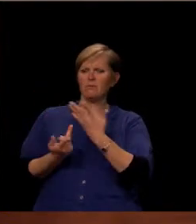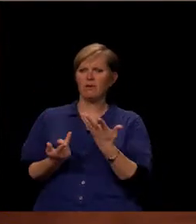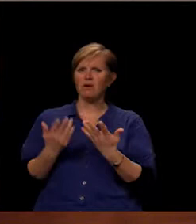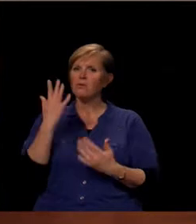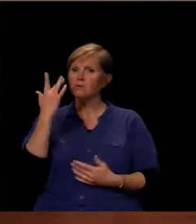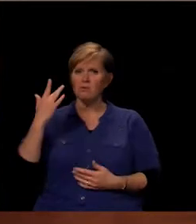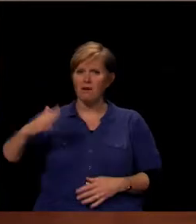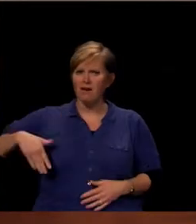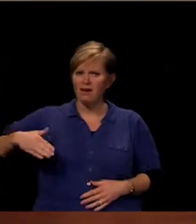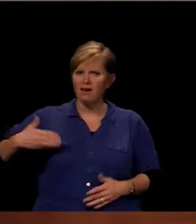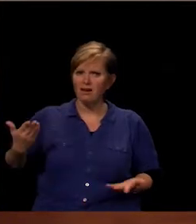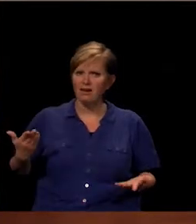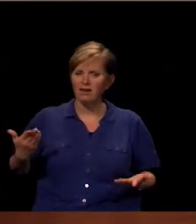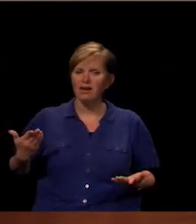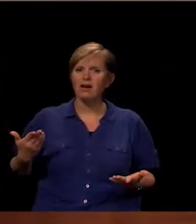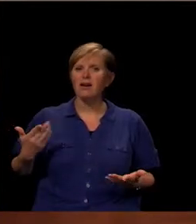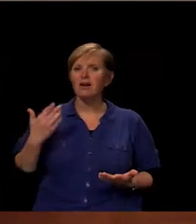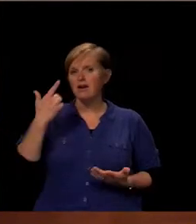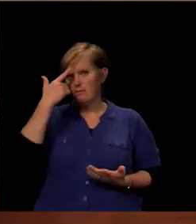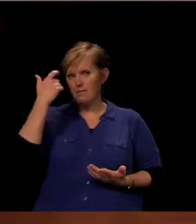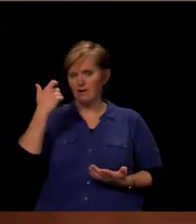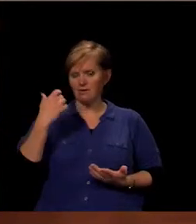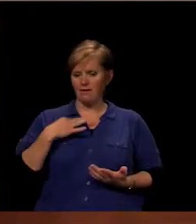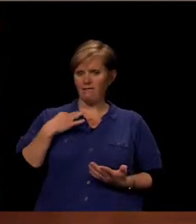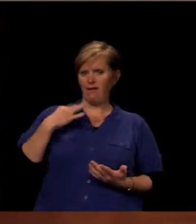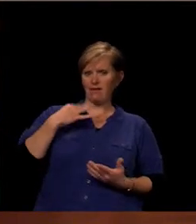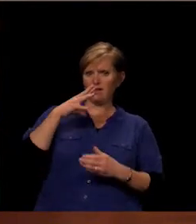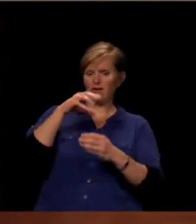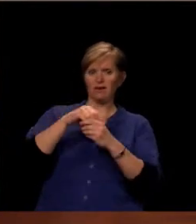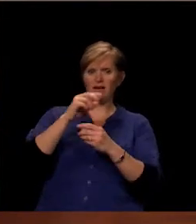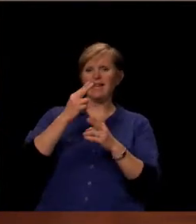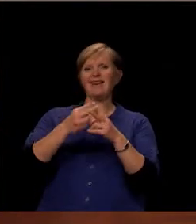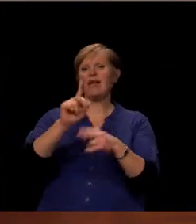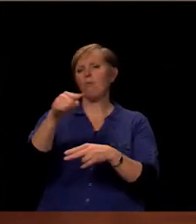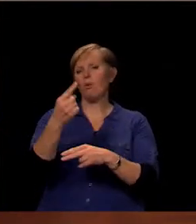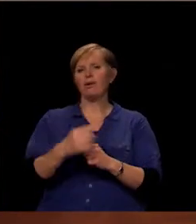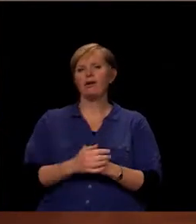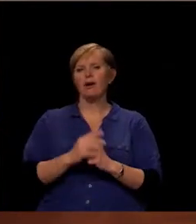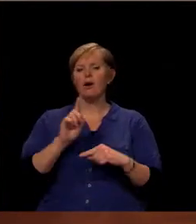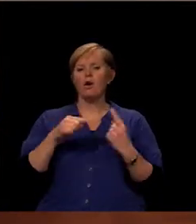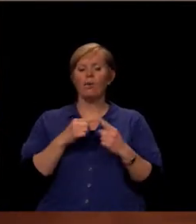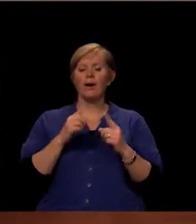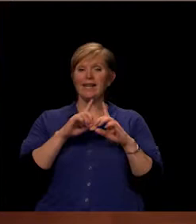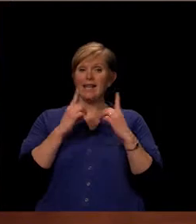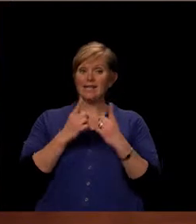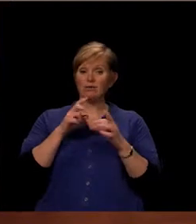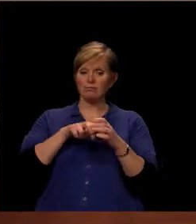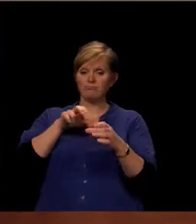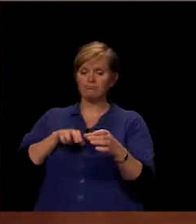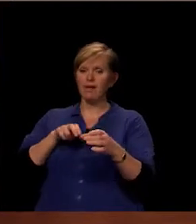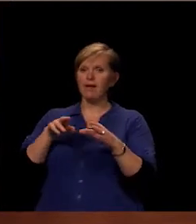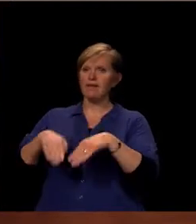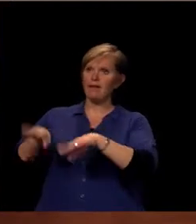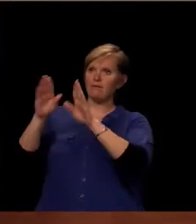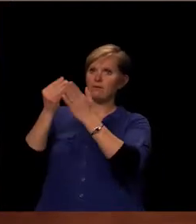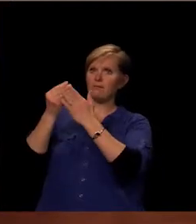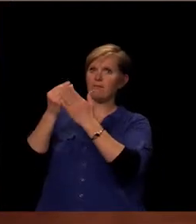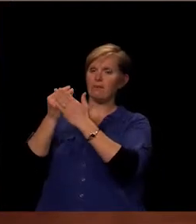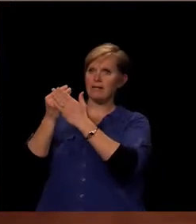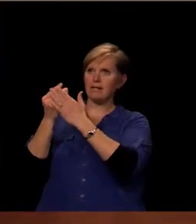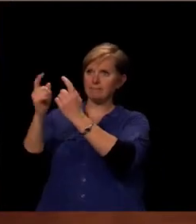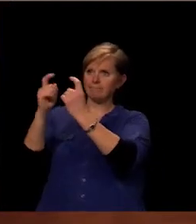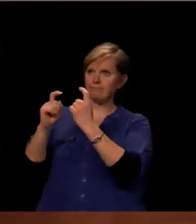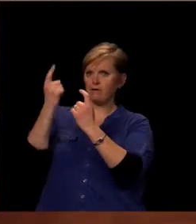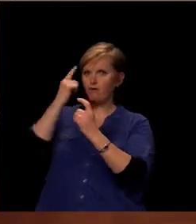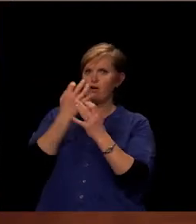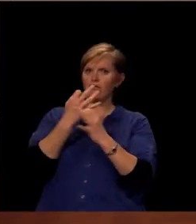haven't they? Because it's voluntary in name only. When a district opts out, they forfeit money designated for free and reduced lunches.